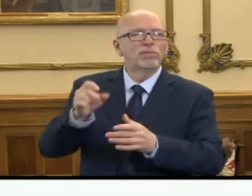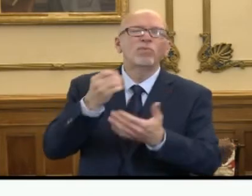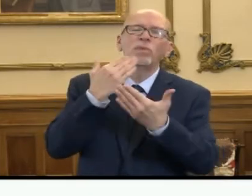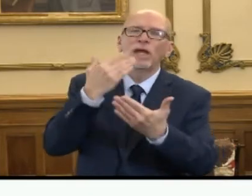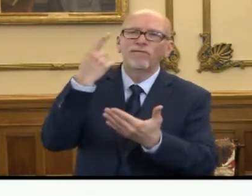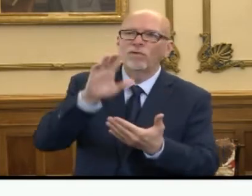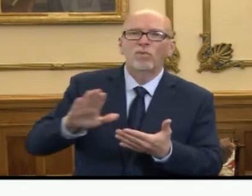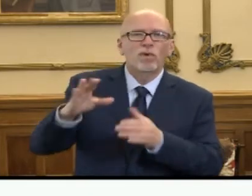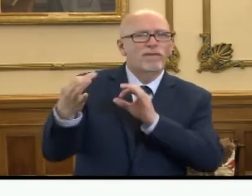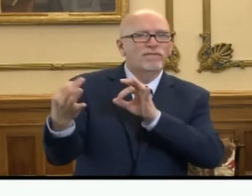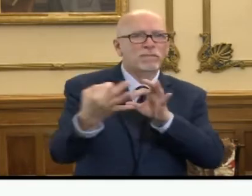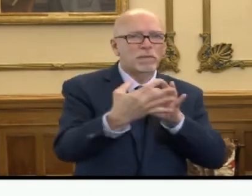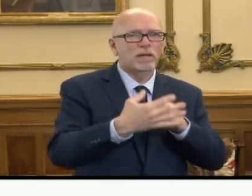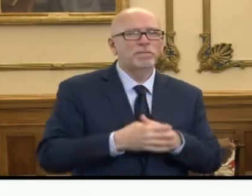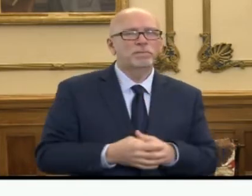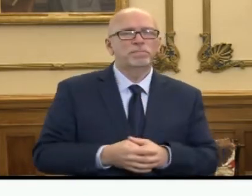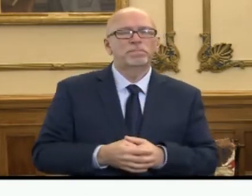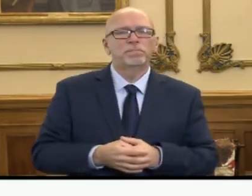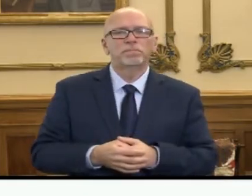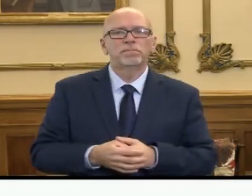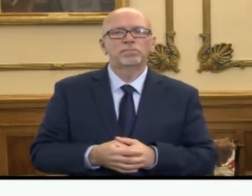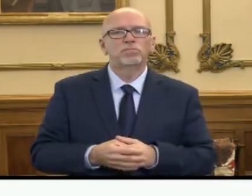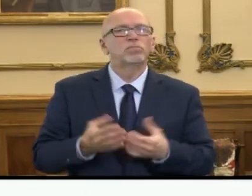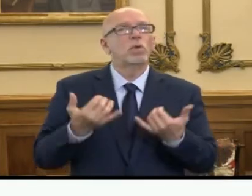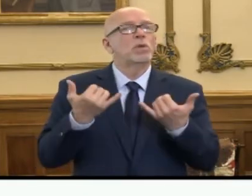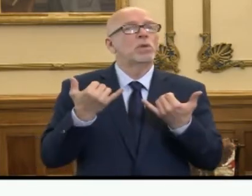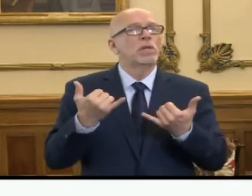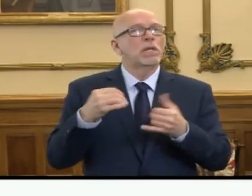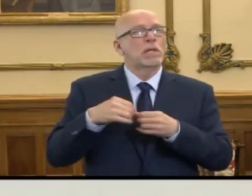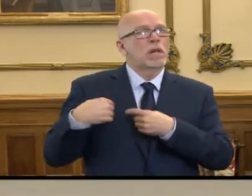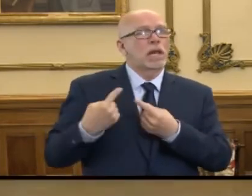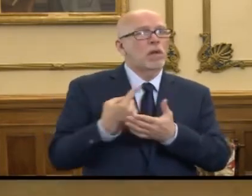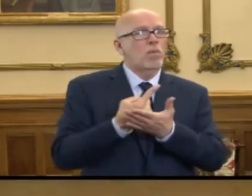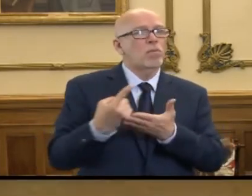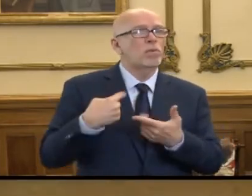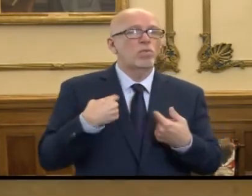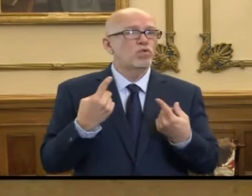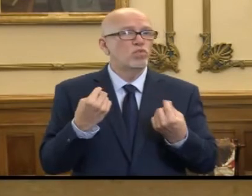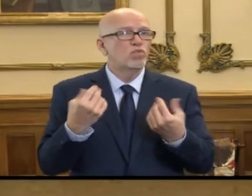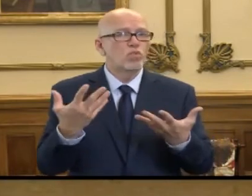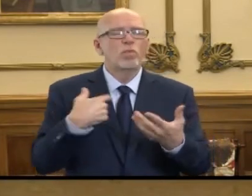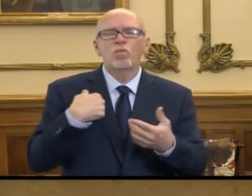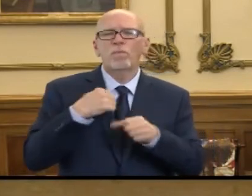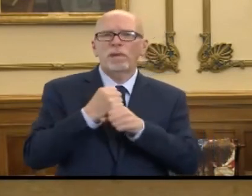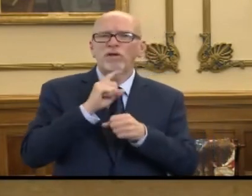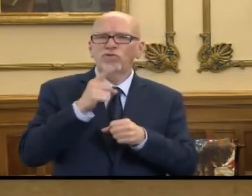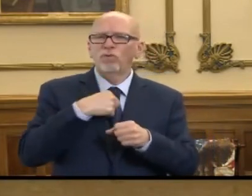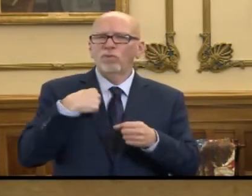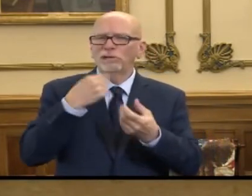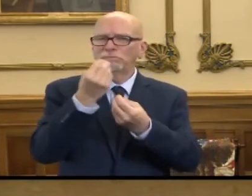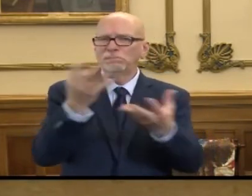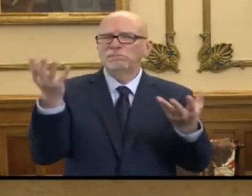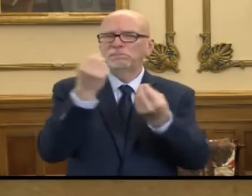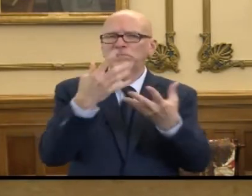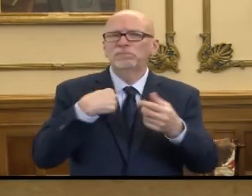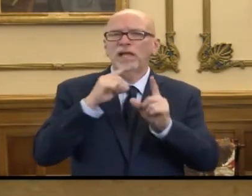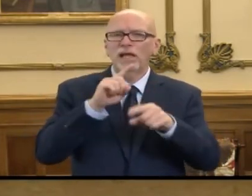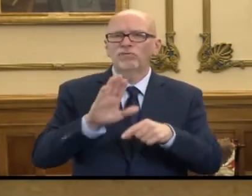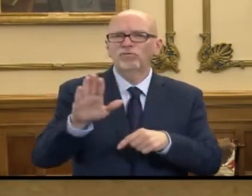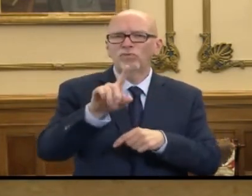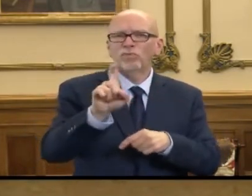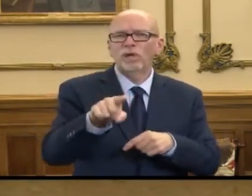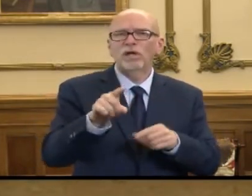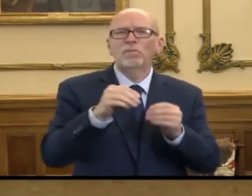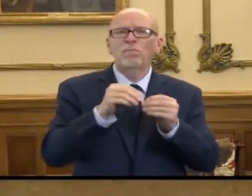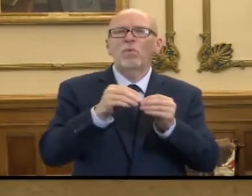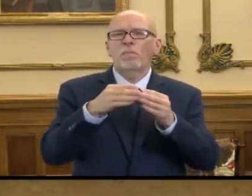that. So here's what we've done over the last week to make sure that we're getting the message out and we're answering questions in a